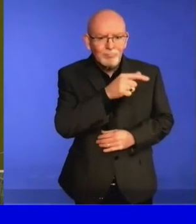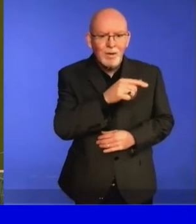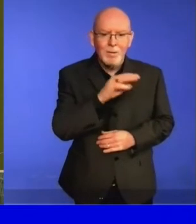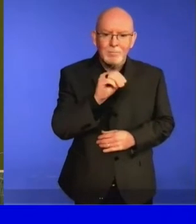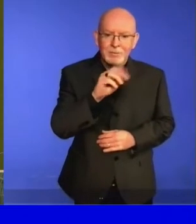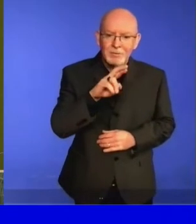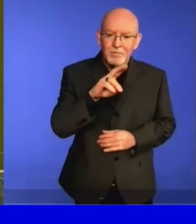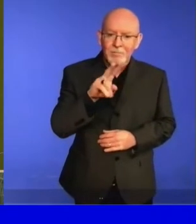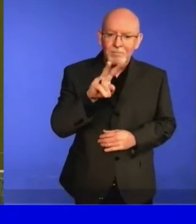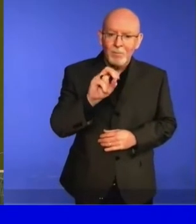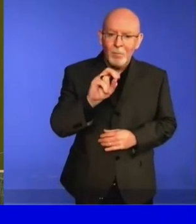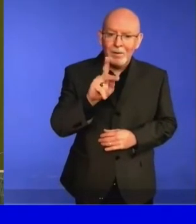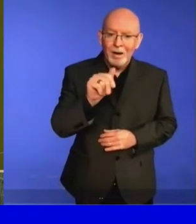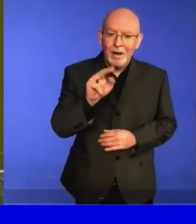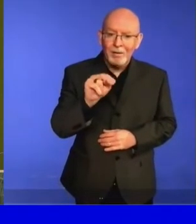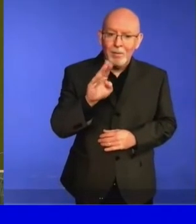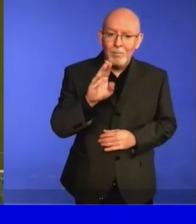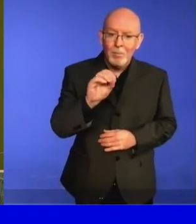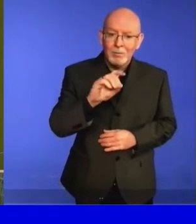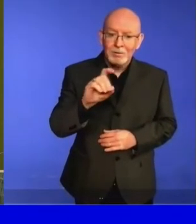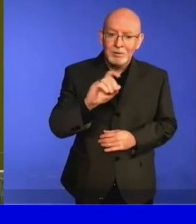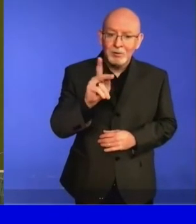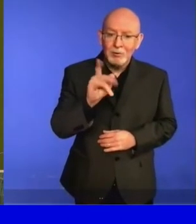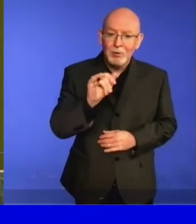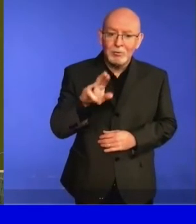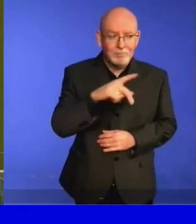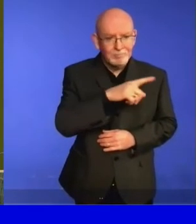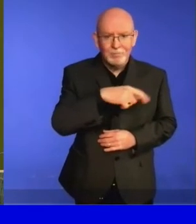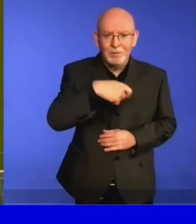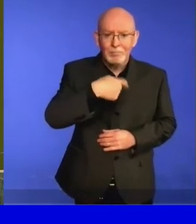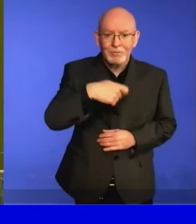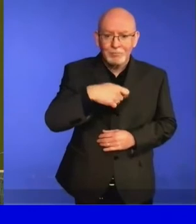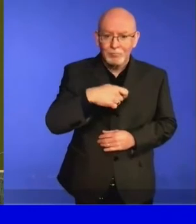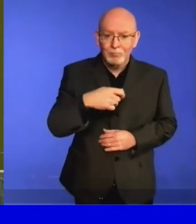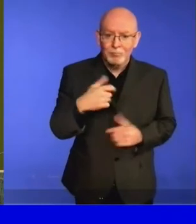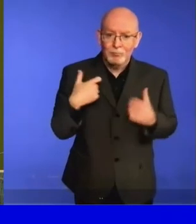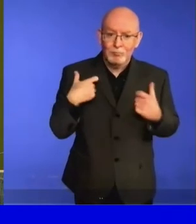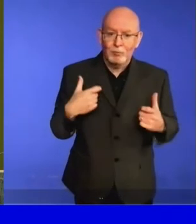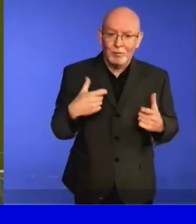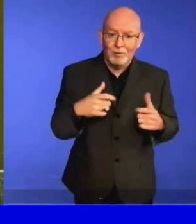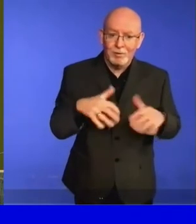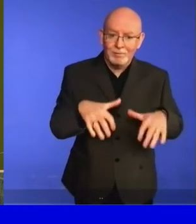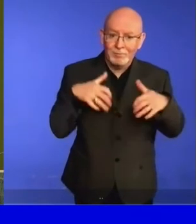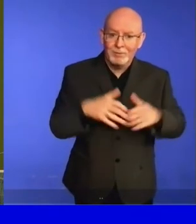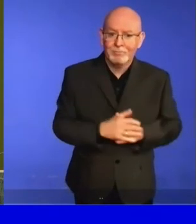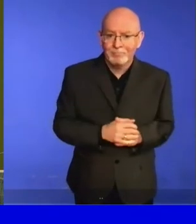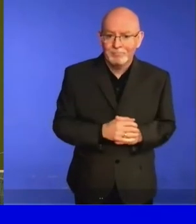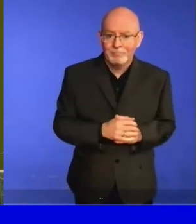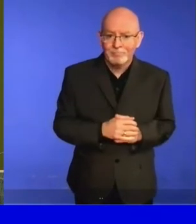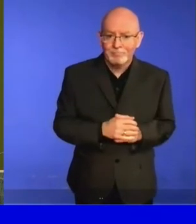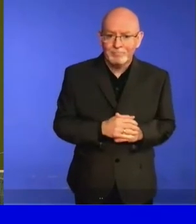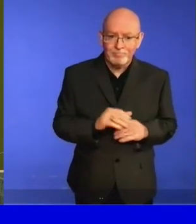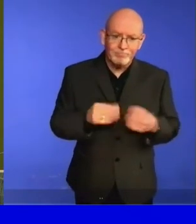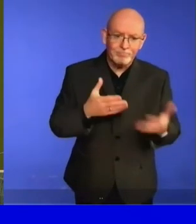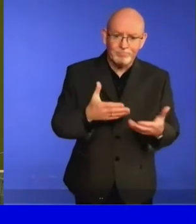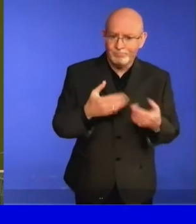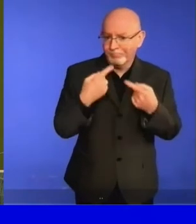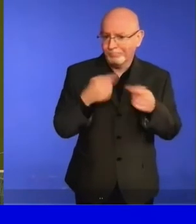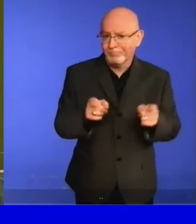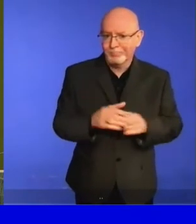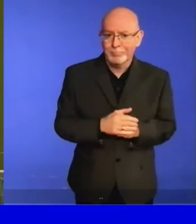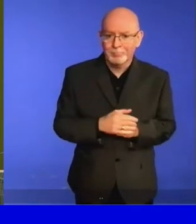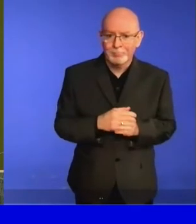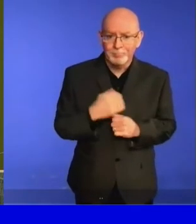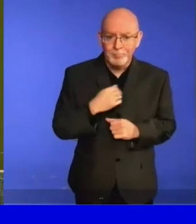ask a protocol to escort the President of the General Assembly to the podium. Thank